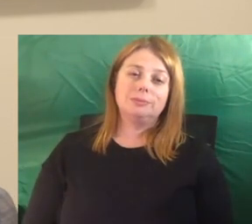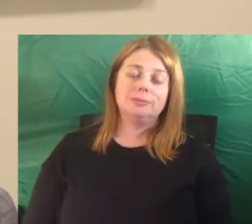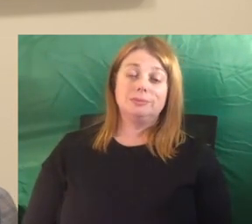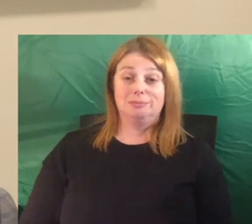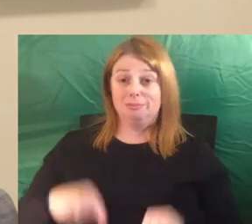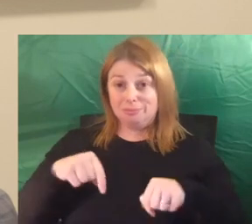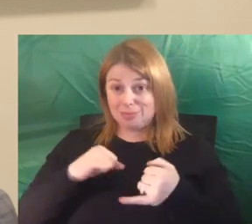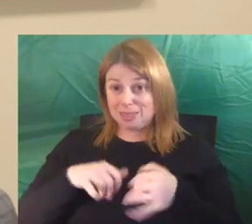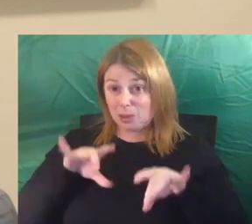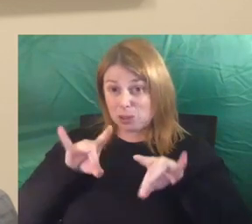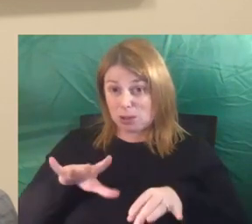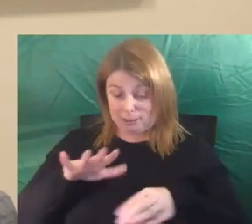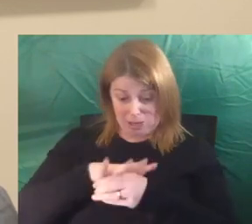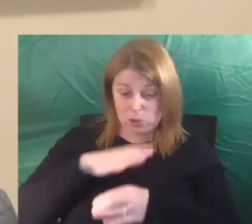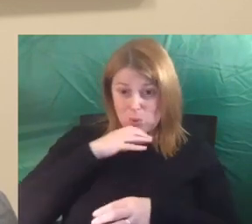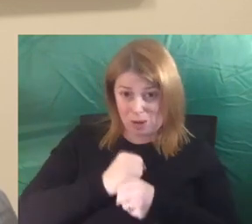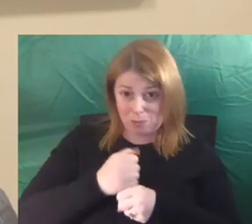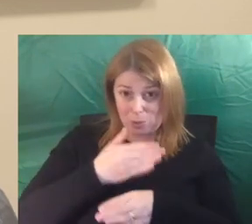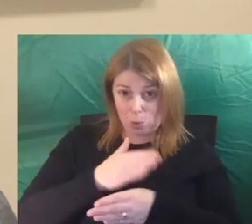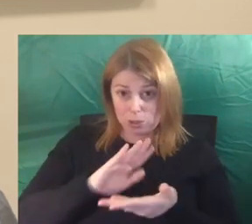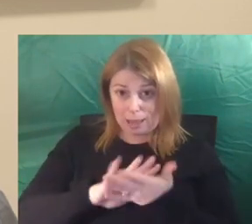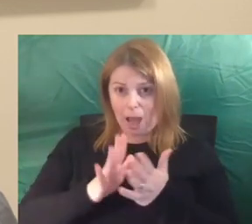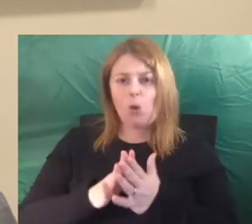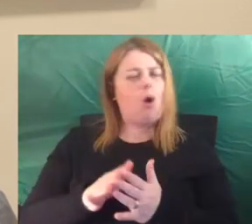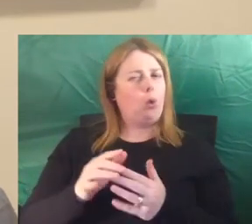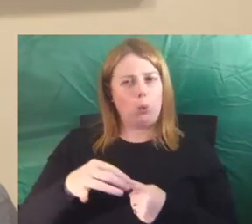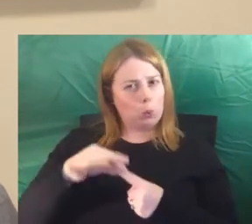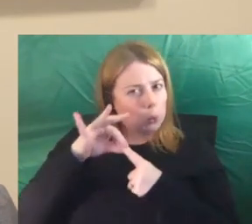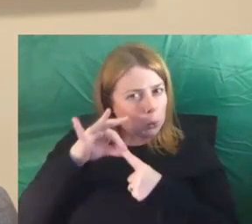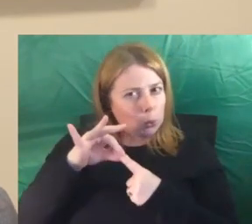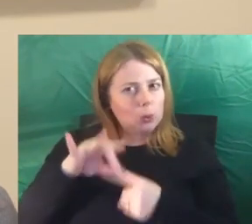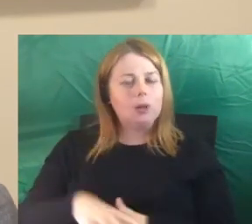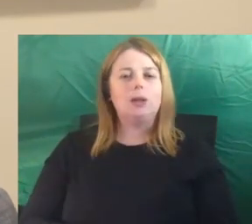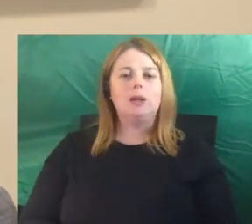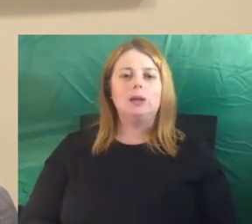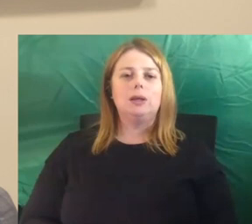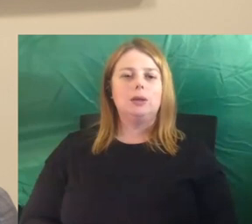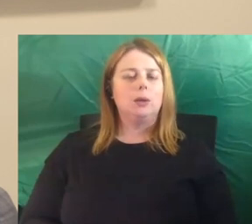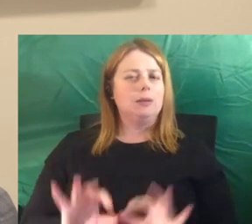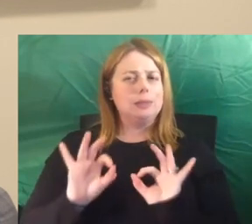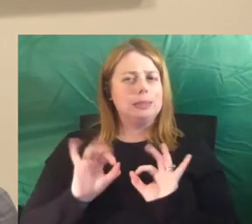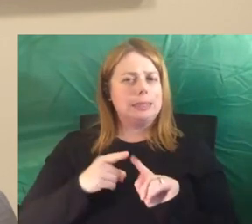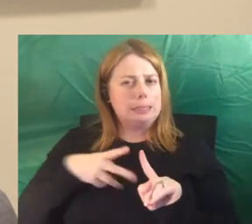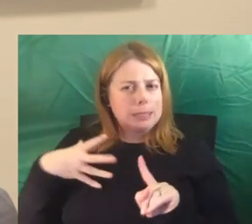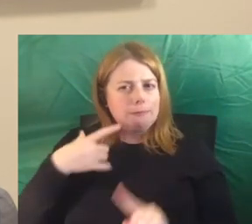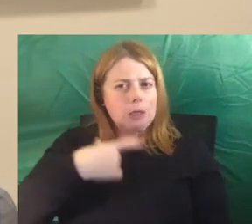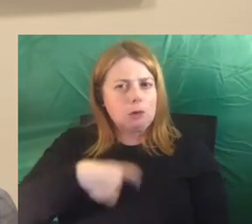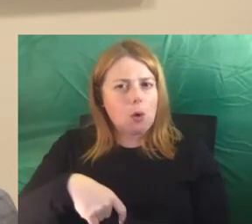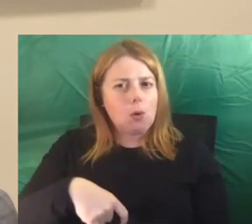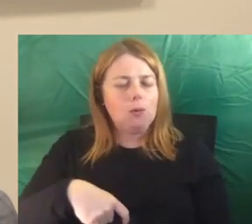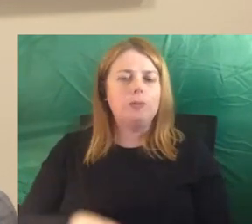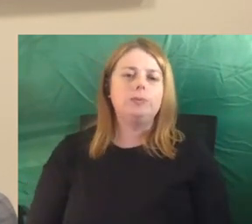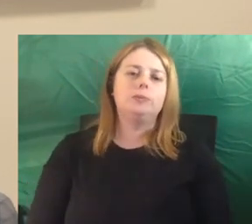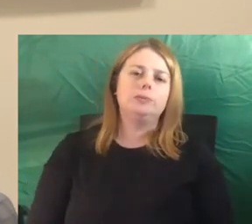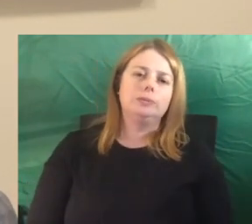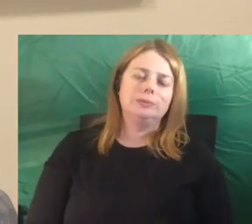in South Australia is quite unique. We have a niche role. So a lot of the work that's